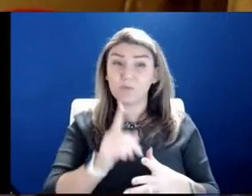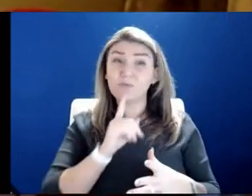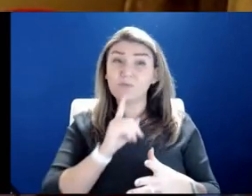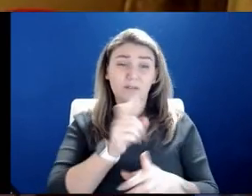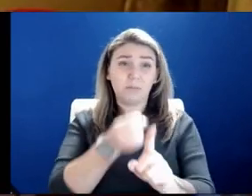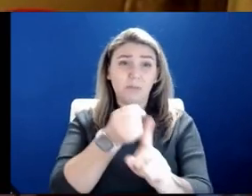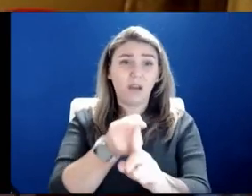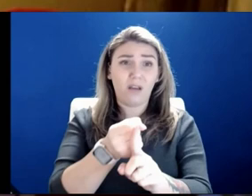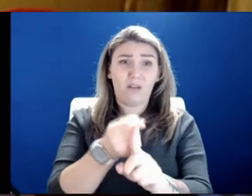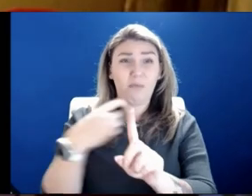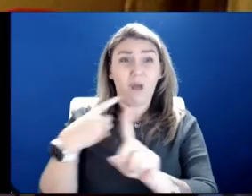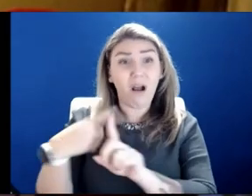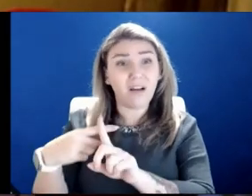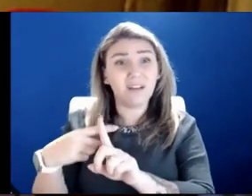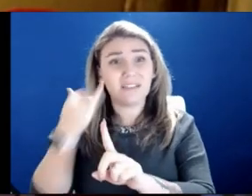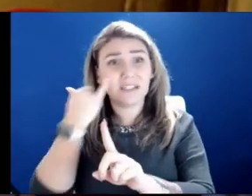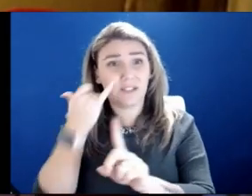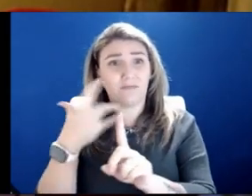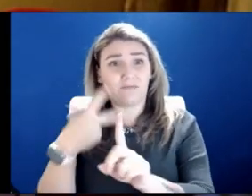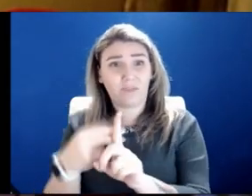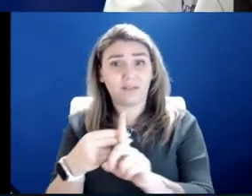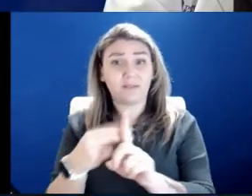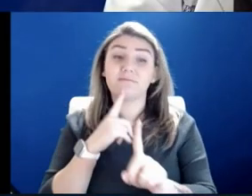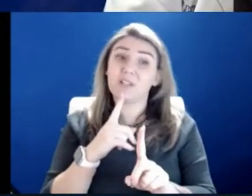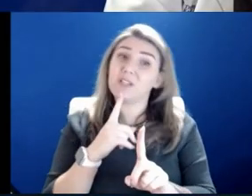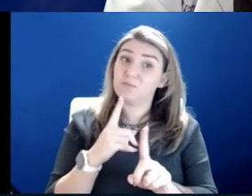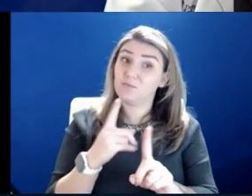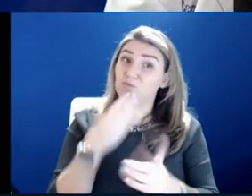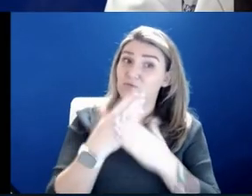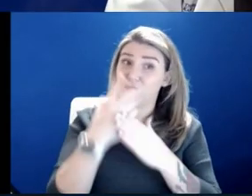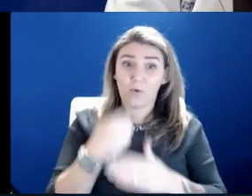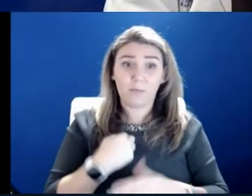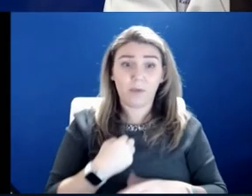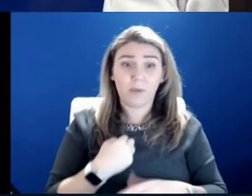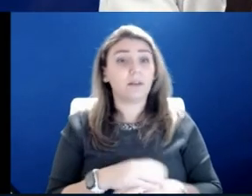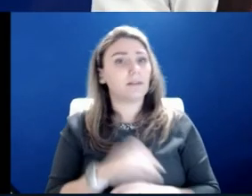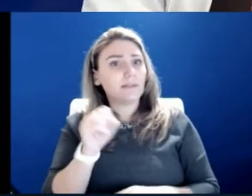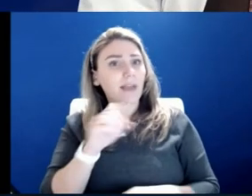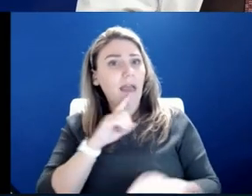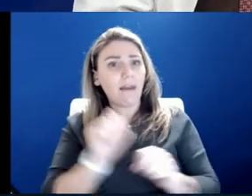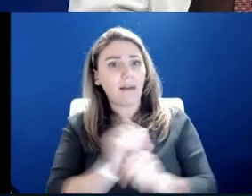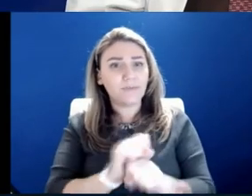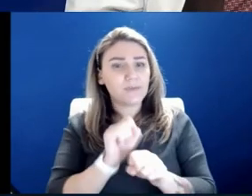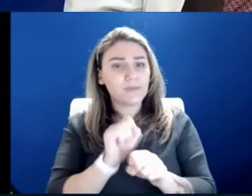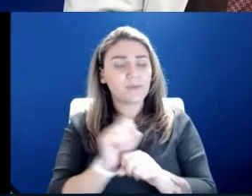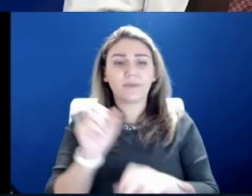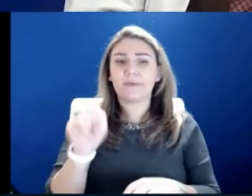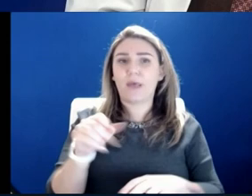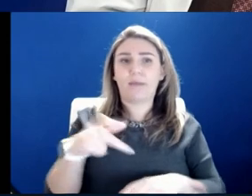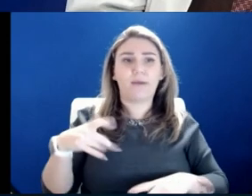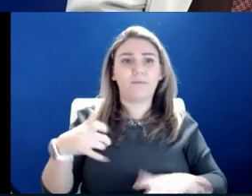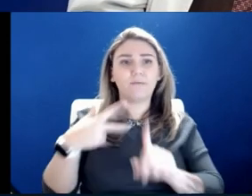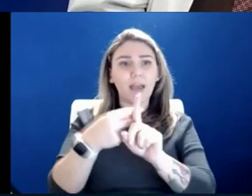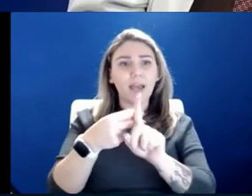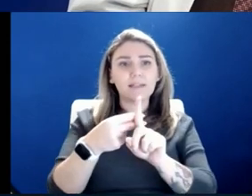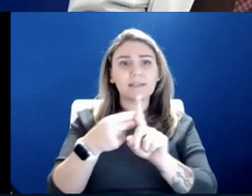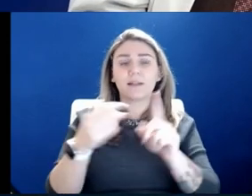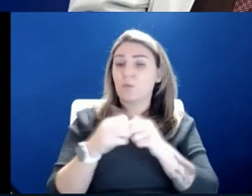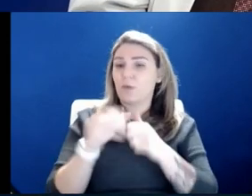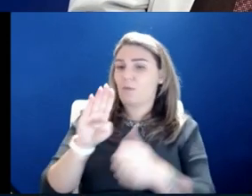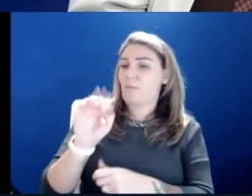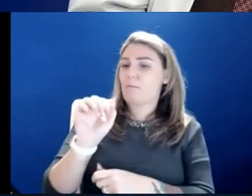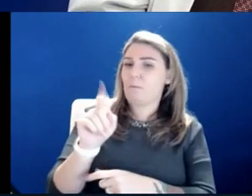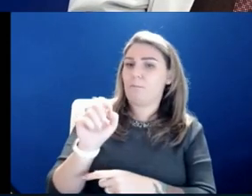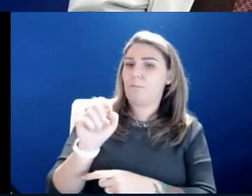And you know what it did right by me. Yeah. And it absolutely does. And it's that vaccination. And now with the booster that really